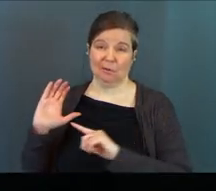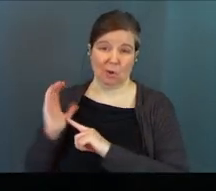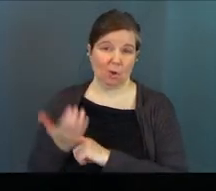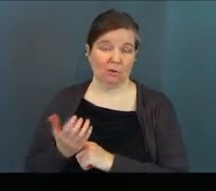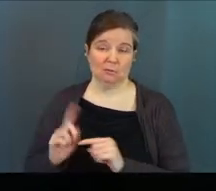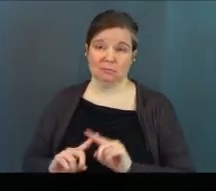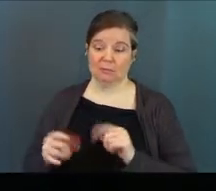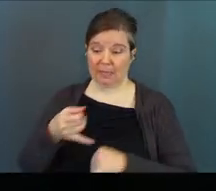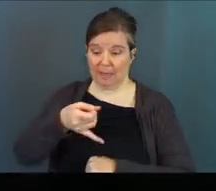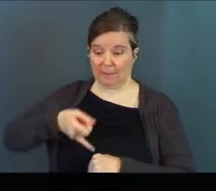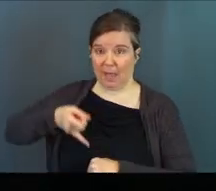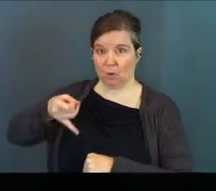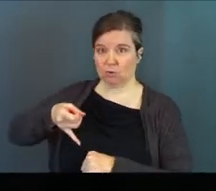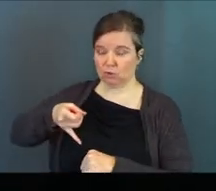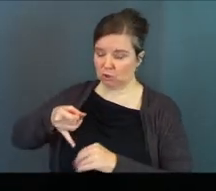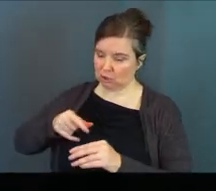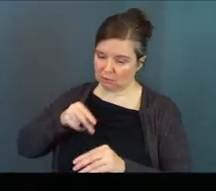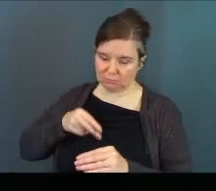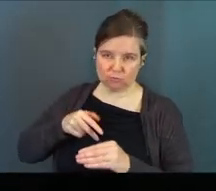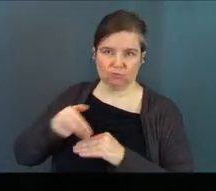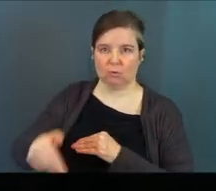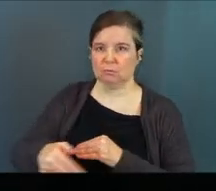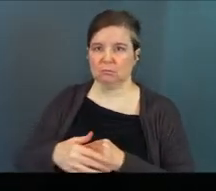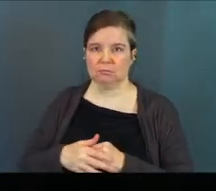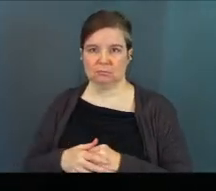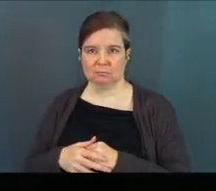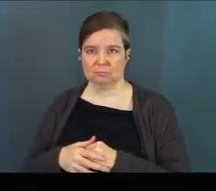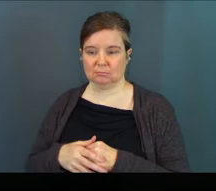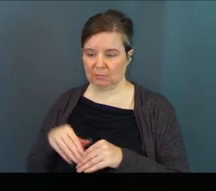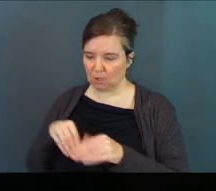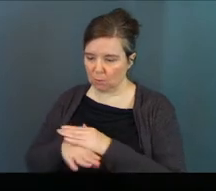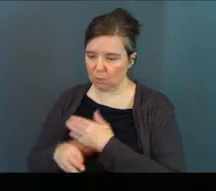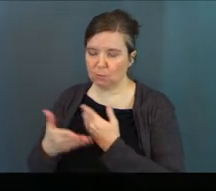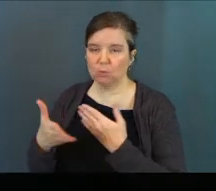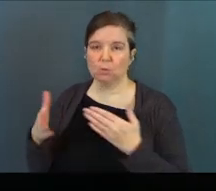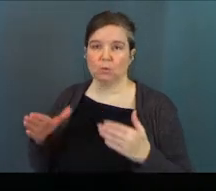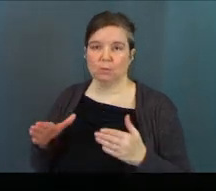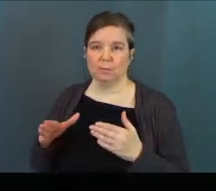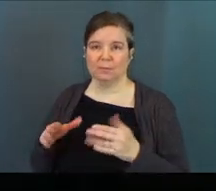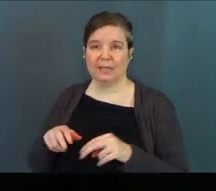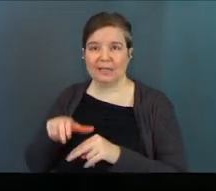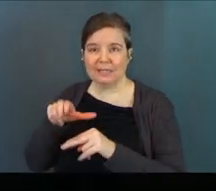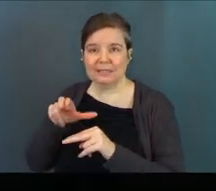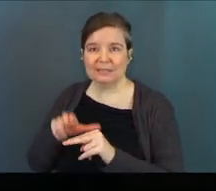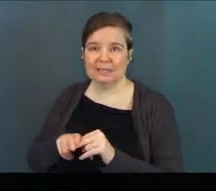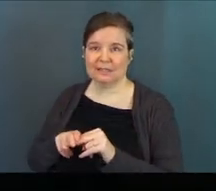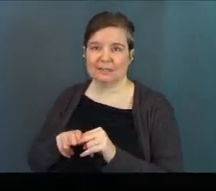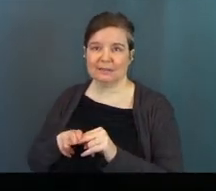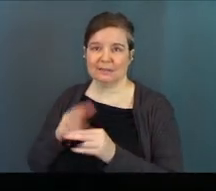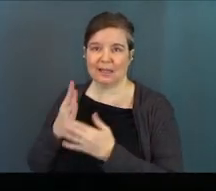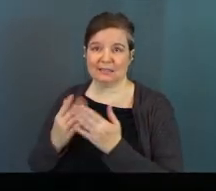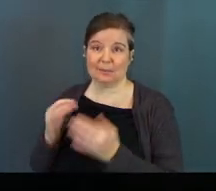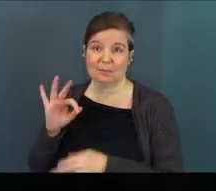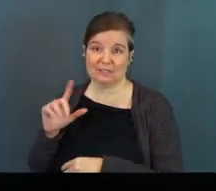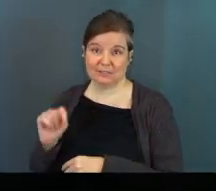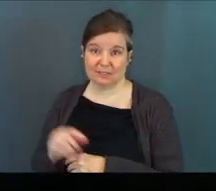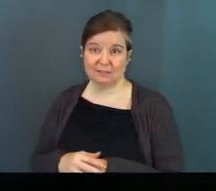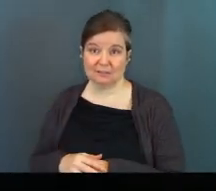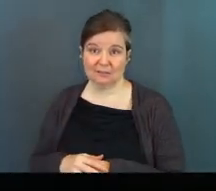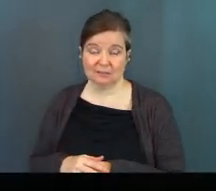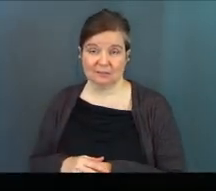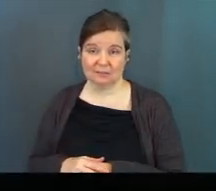cultural boundaries that she just shatters by stepping into a room and sitting at someone's feet.